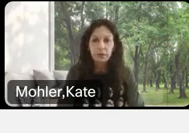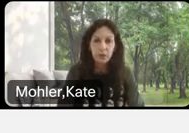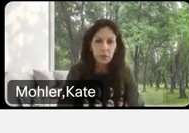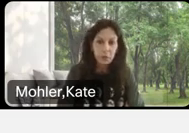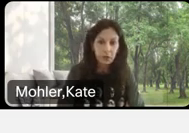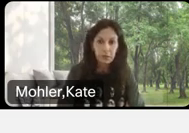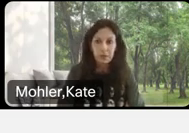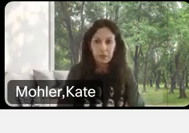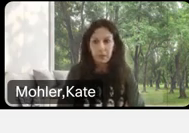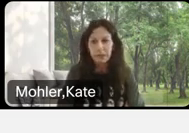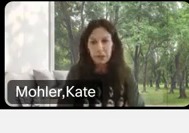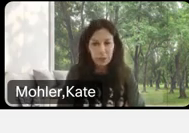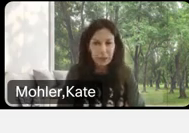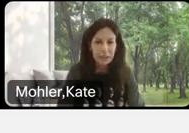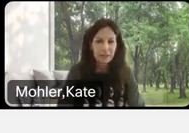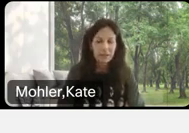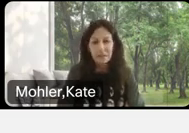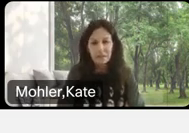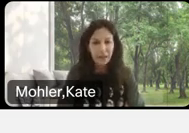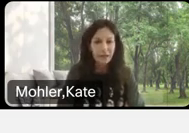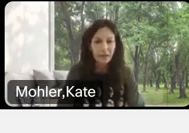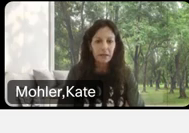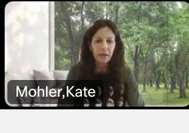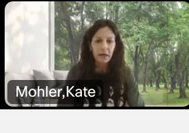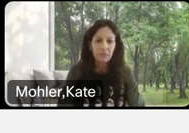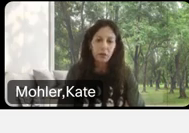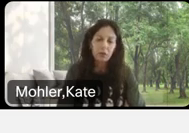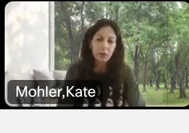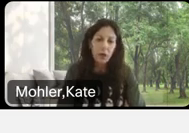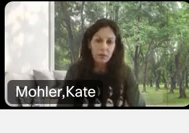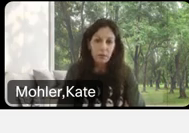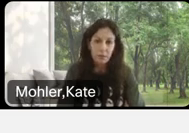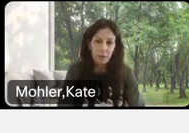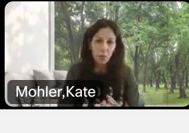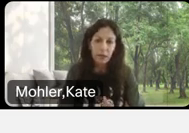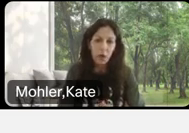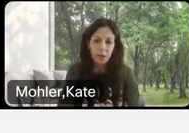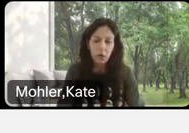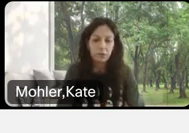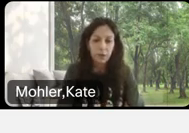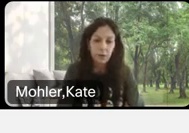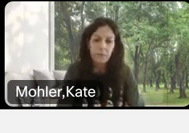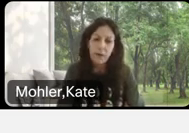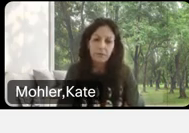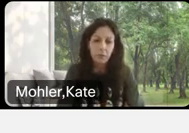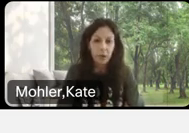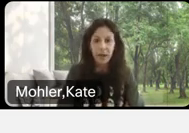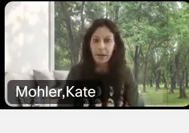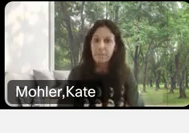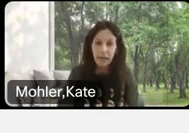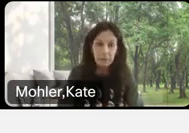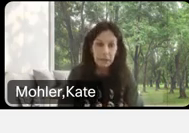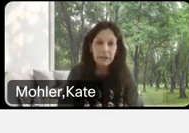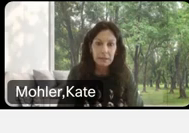use your own words, explain it, say it. Um, don't try to whitewash over it with a metaphor